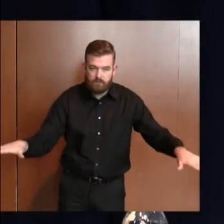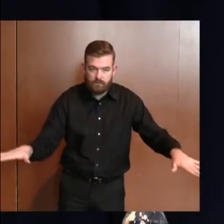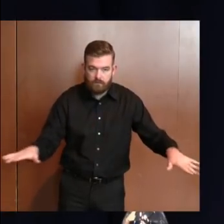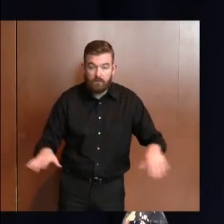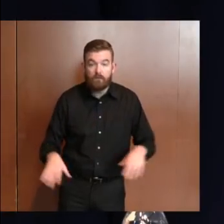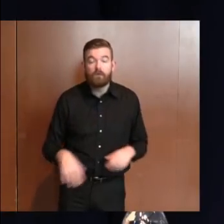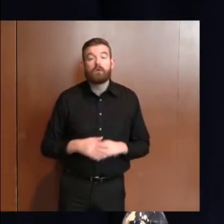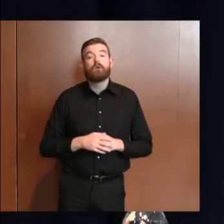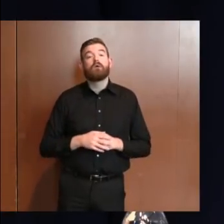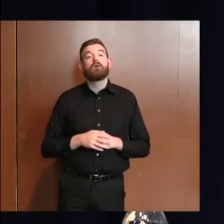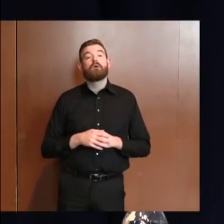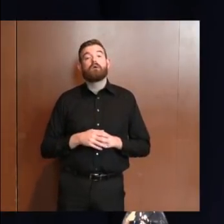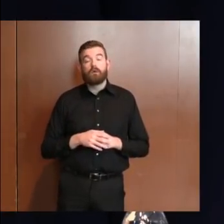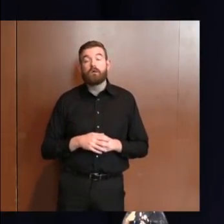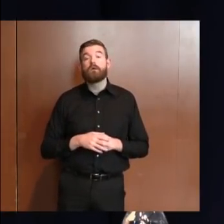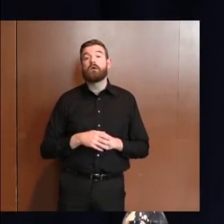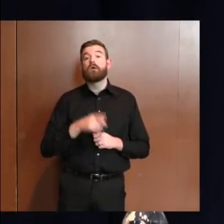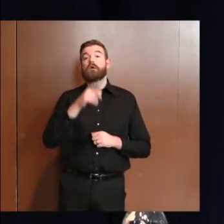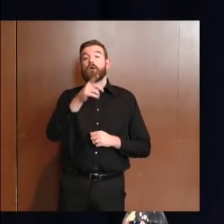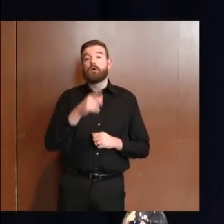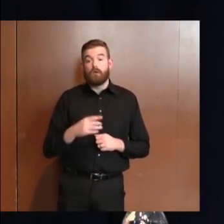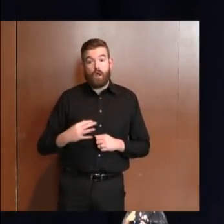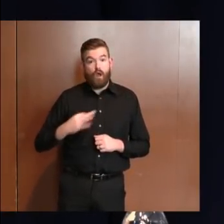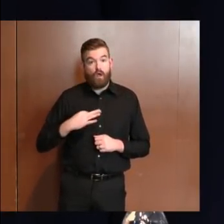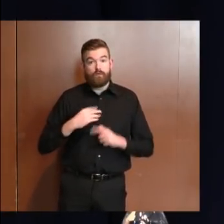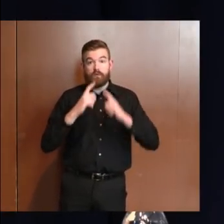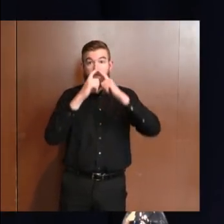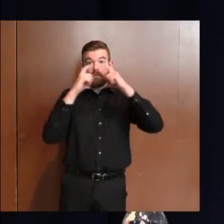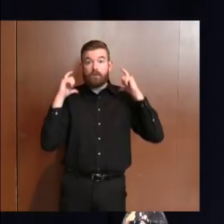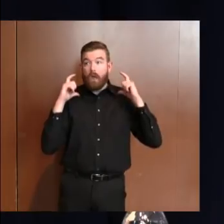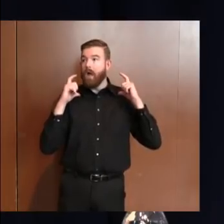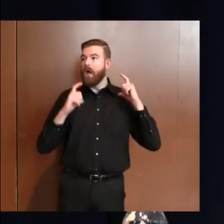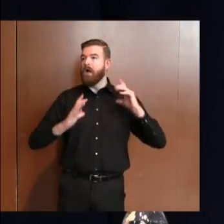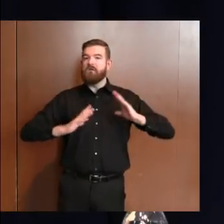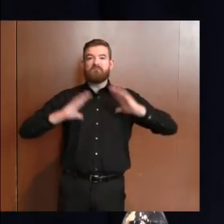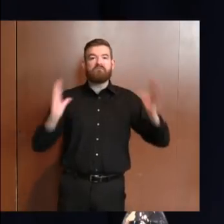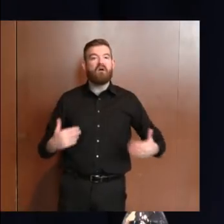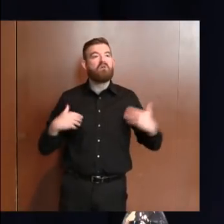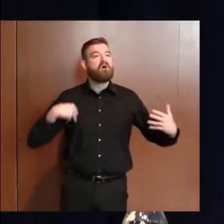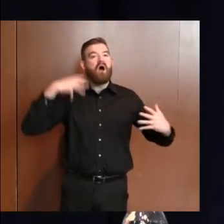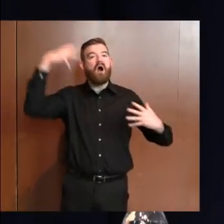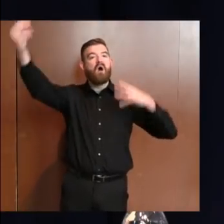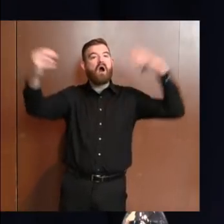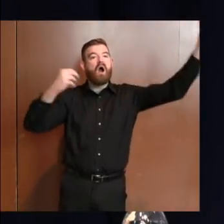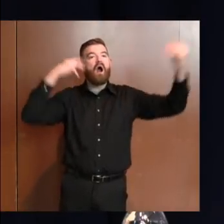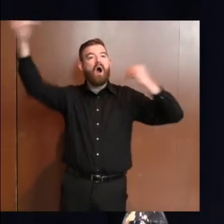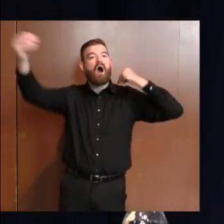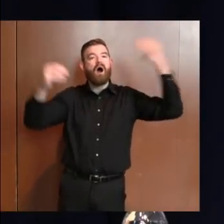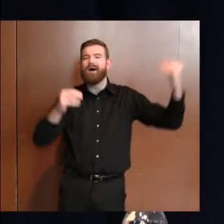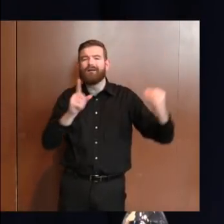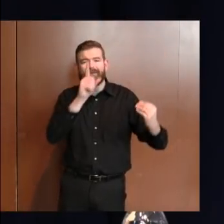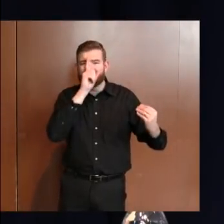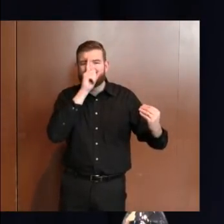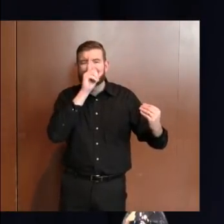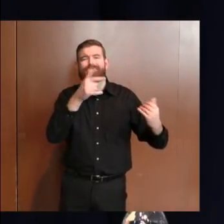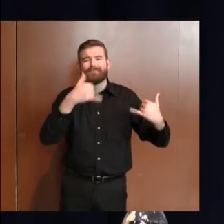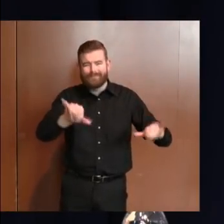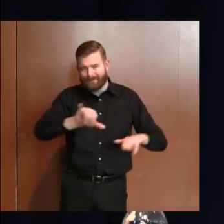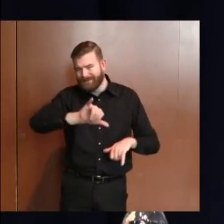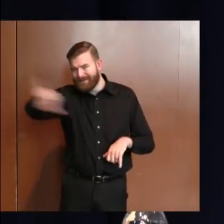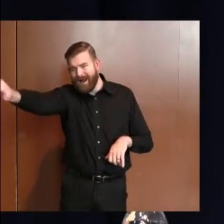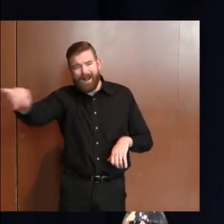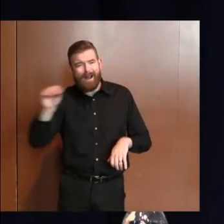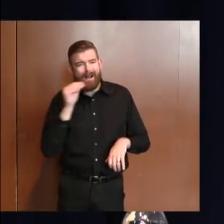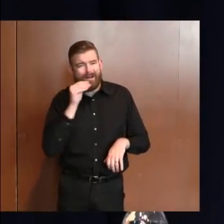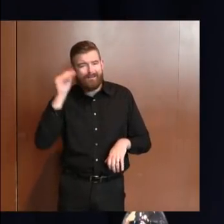covering when you are out is not in any way a replacement for social distancing to